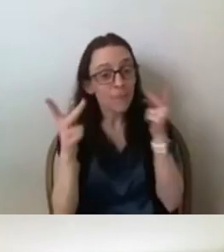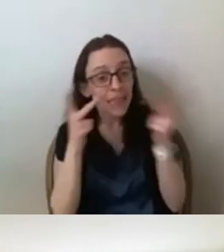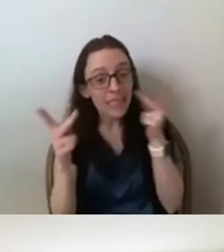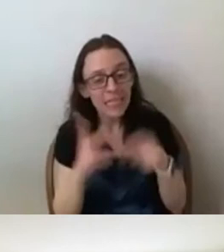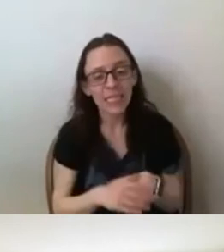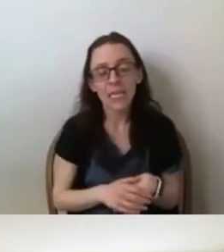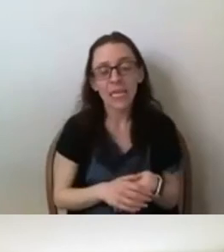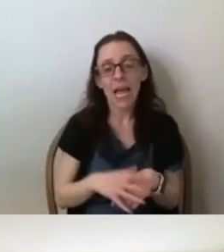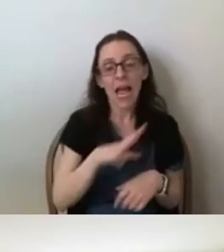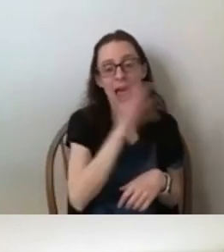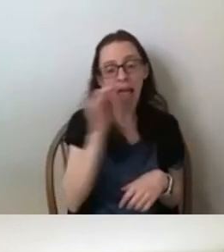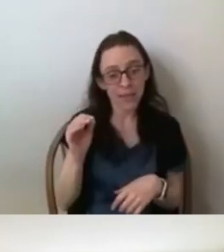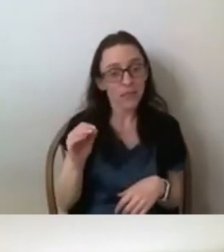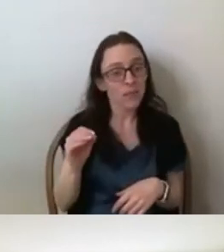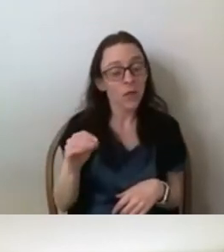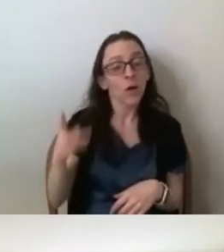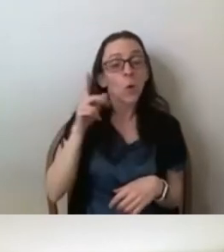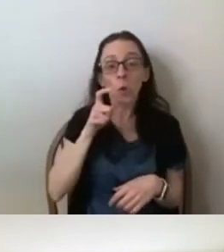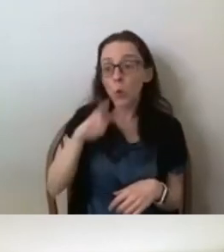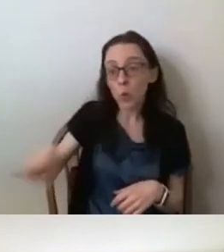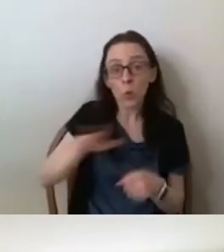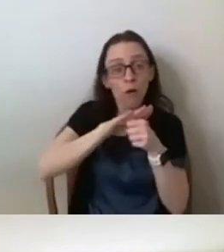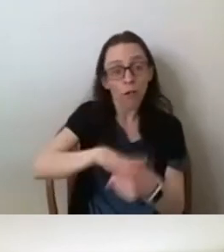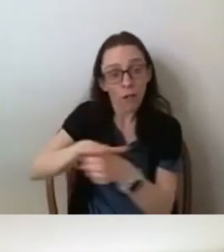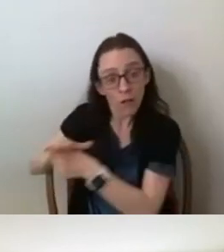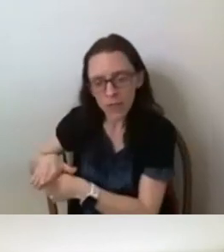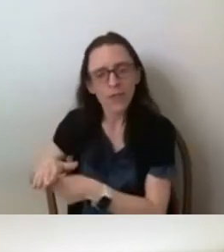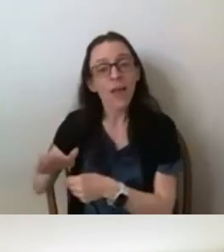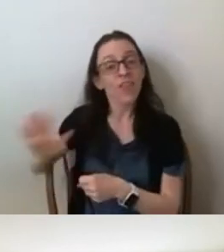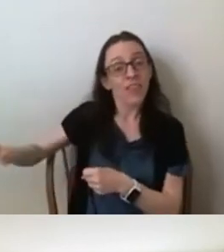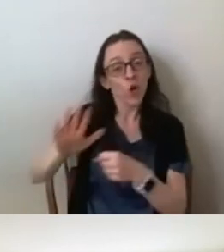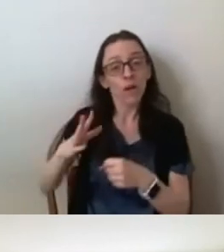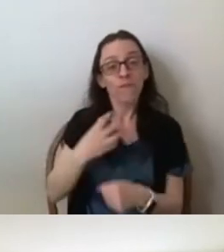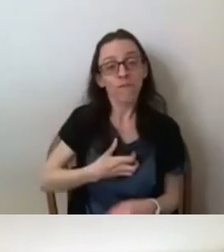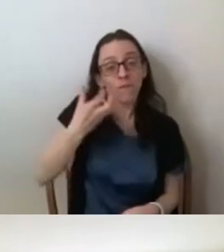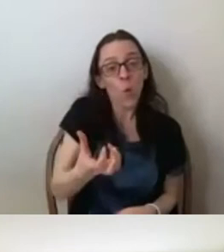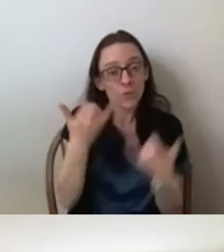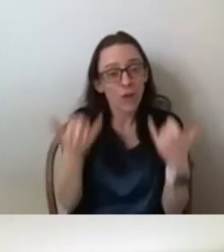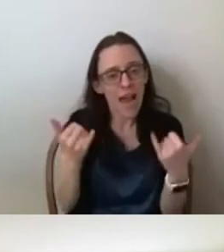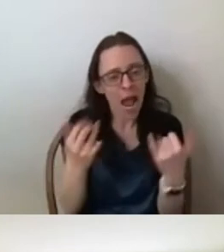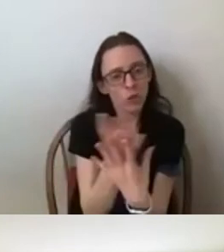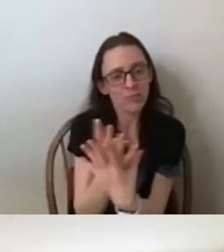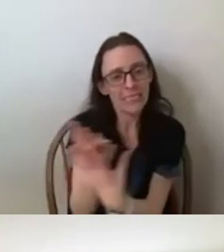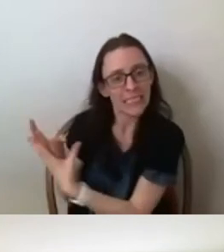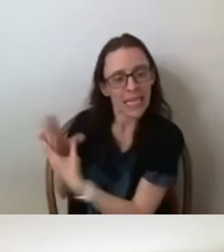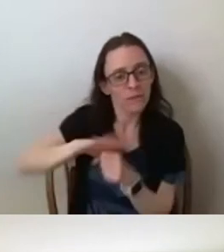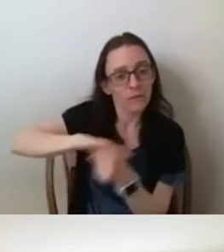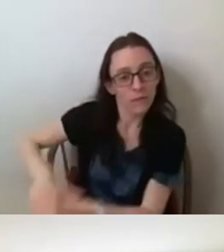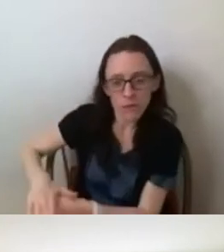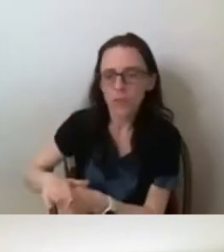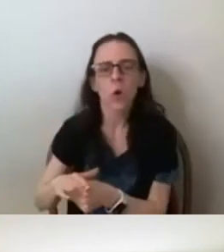voices so that people can have the space to speak clearly about how, especially Black women, how